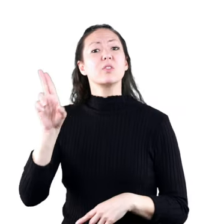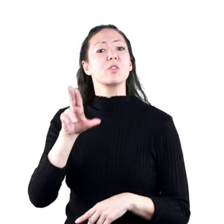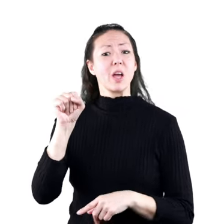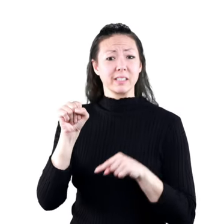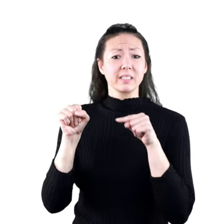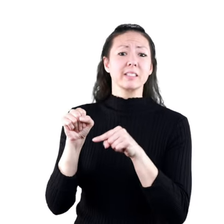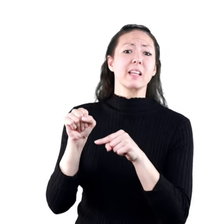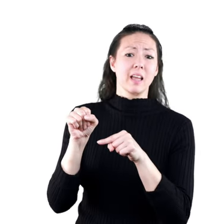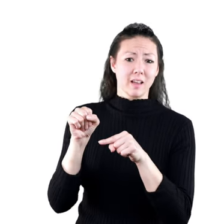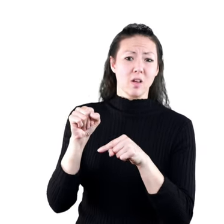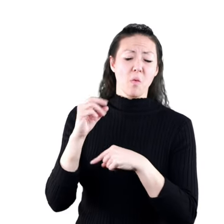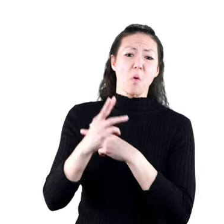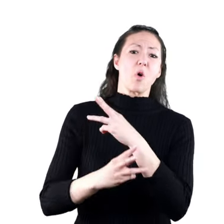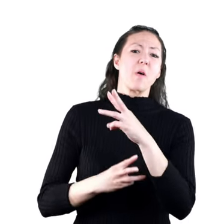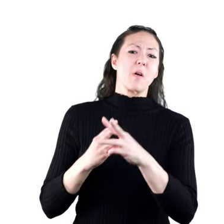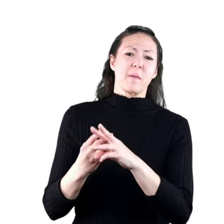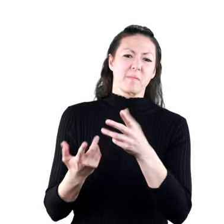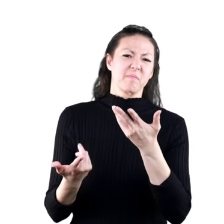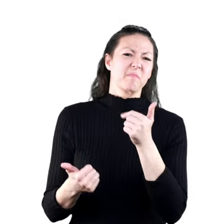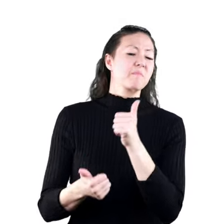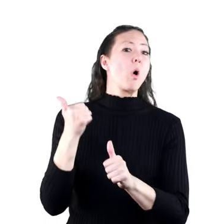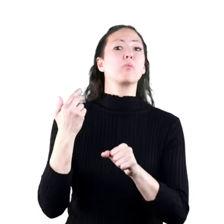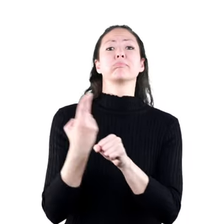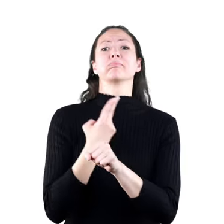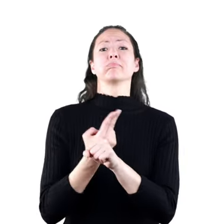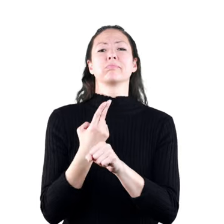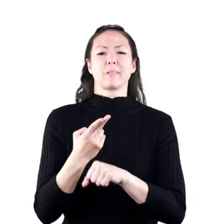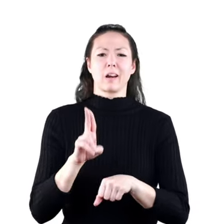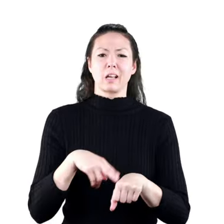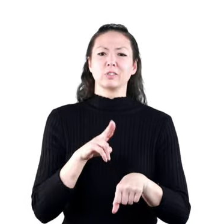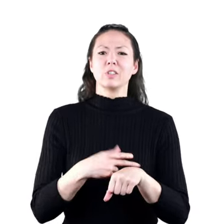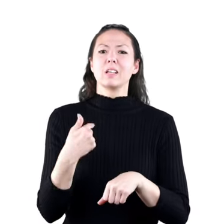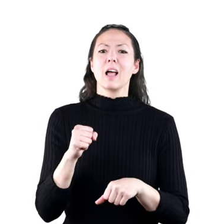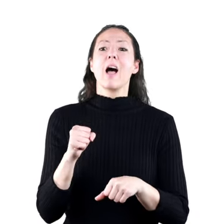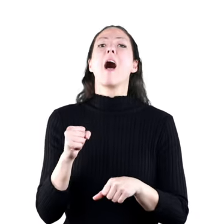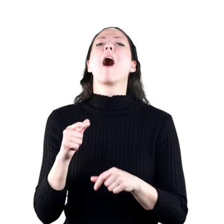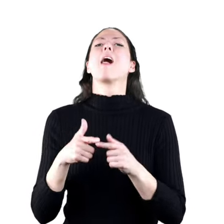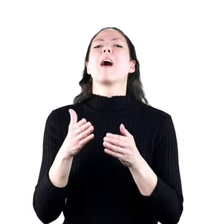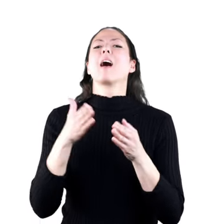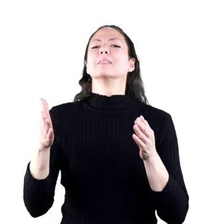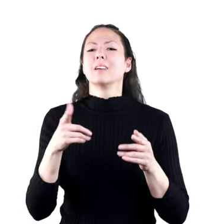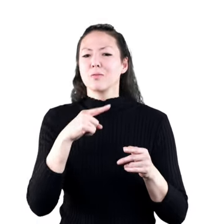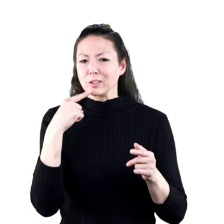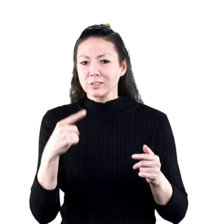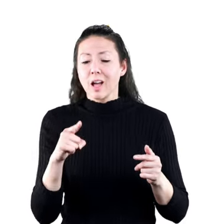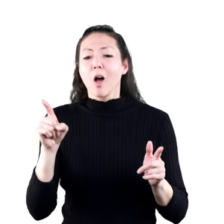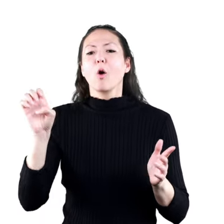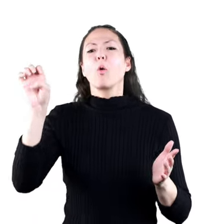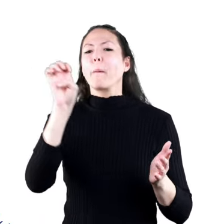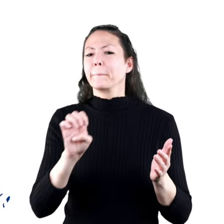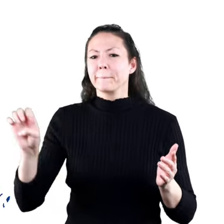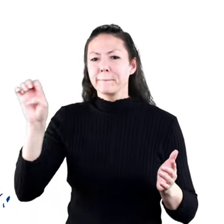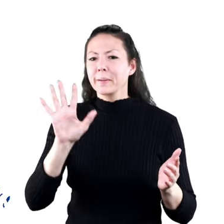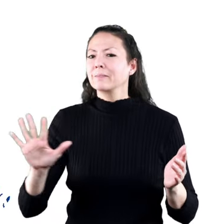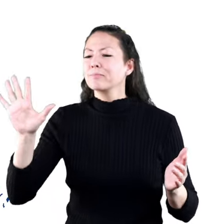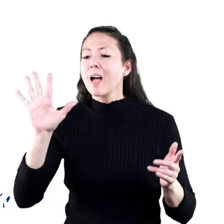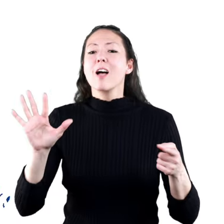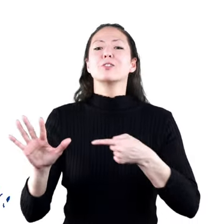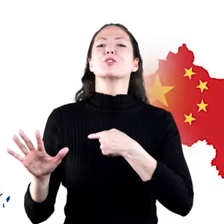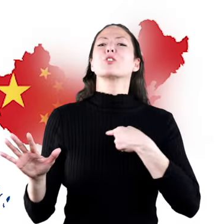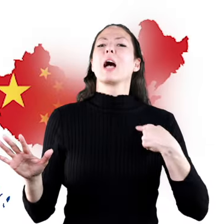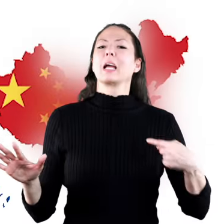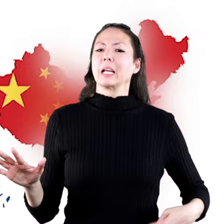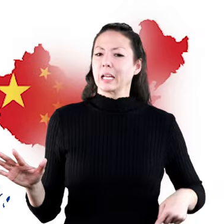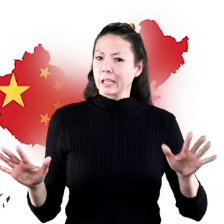The United States is the world's foremost user of natural gas, followed by Russia, the European Union,